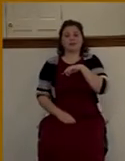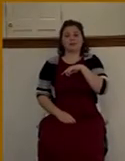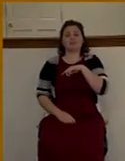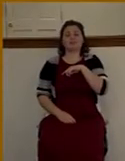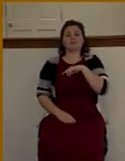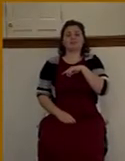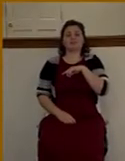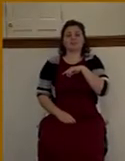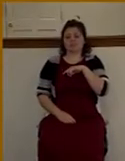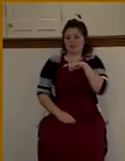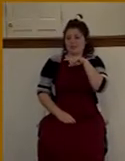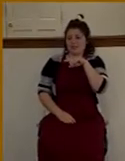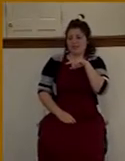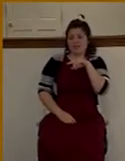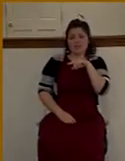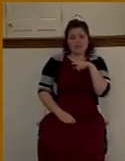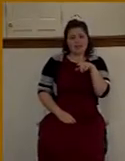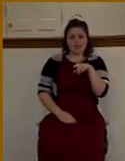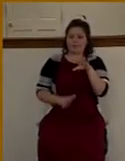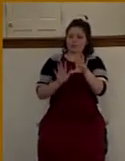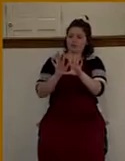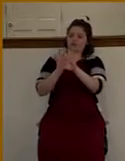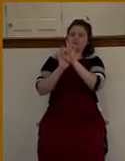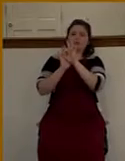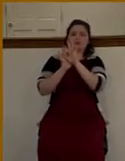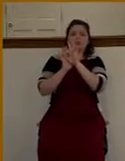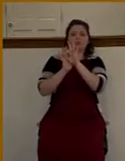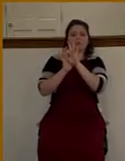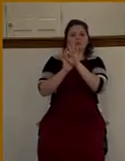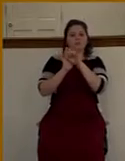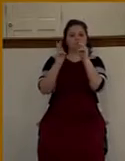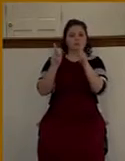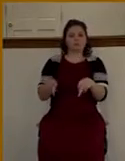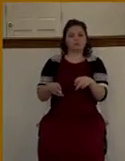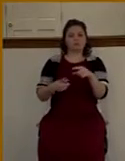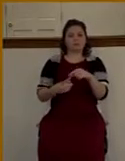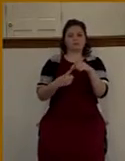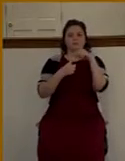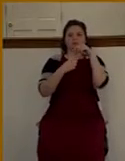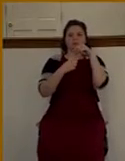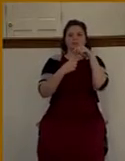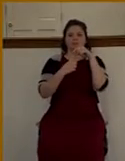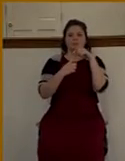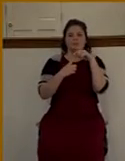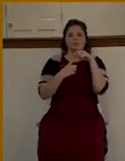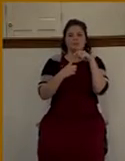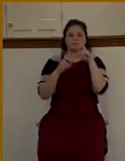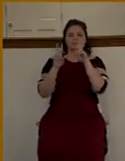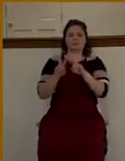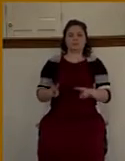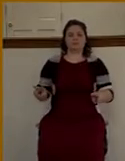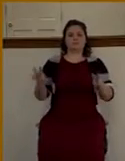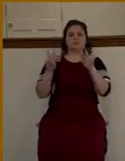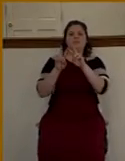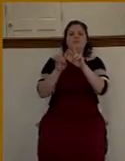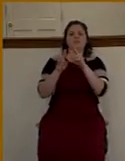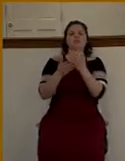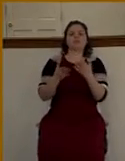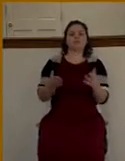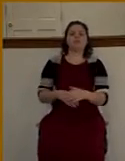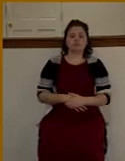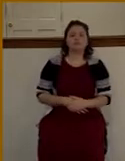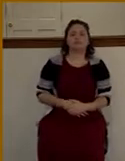He was also a choice prospect. The Bible tells us in other accounts the same story in other accounts, like in the account of Luke.